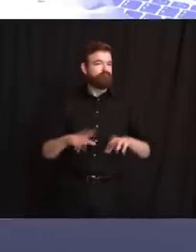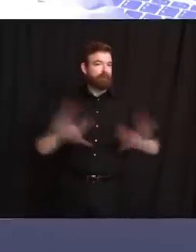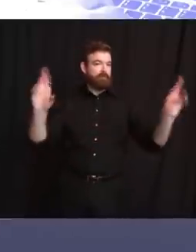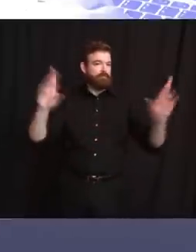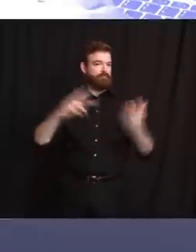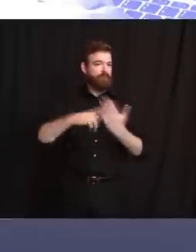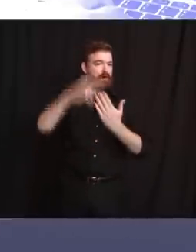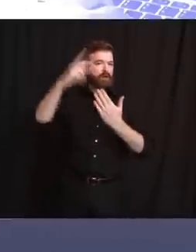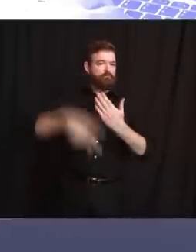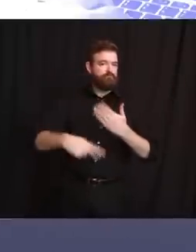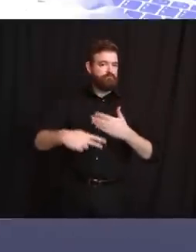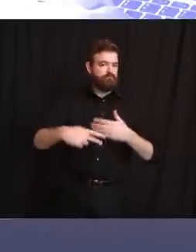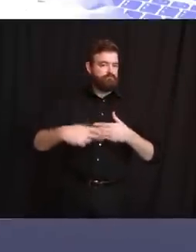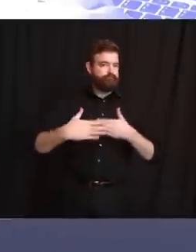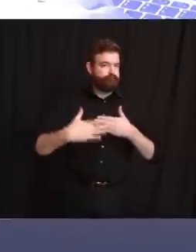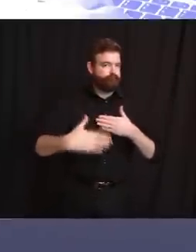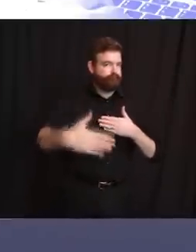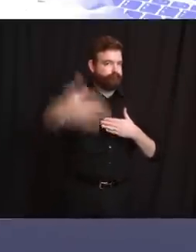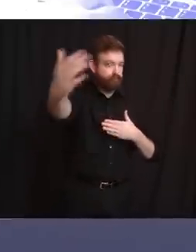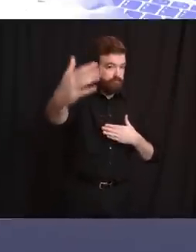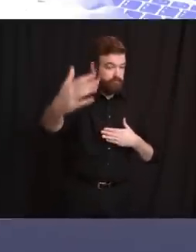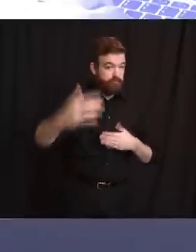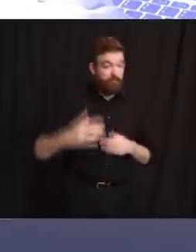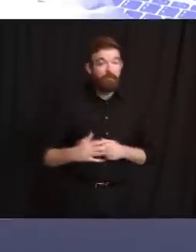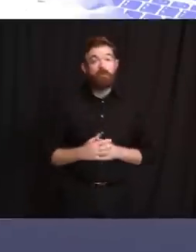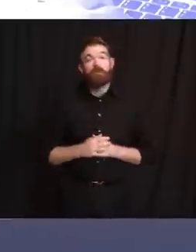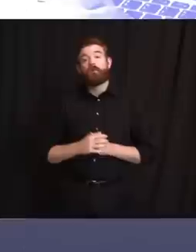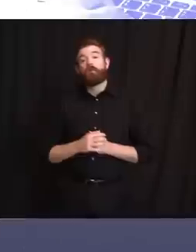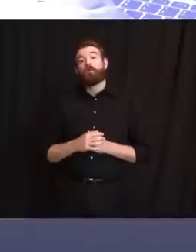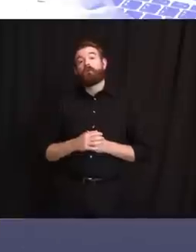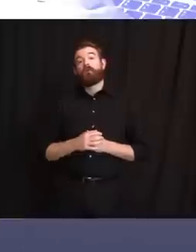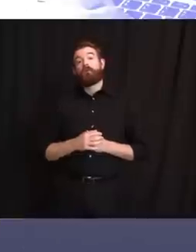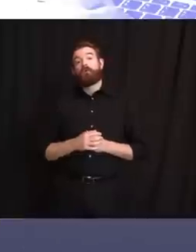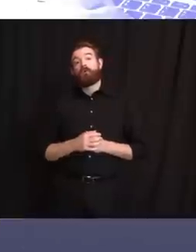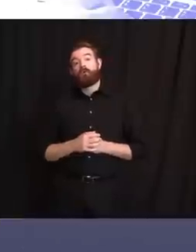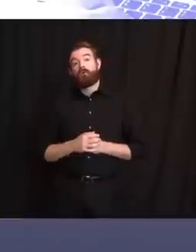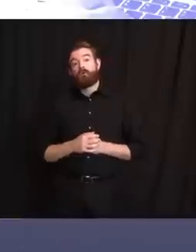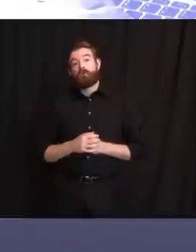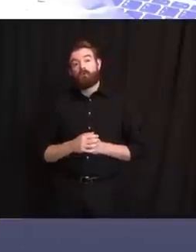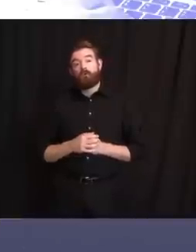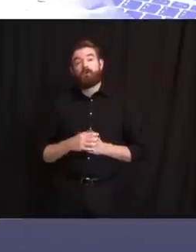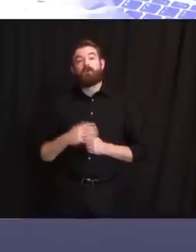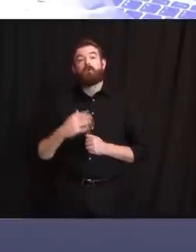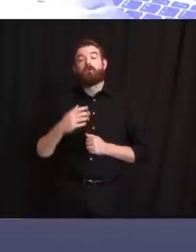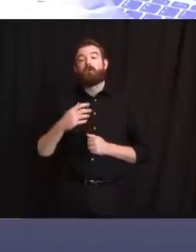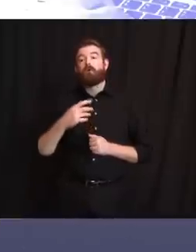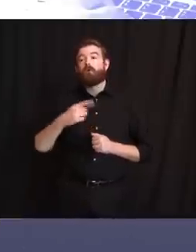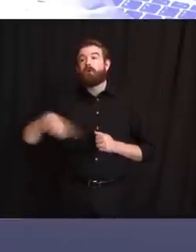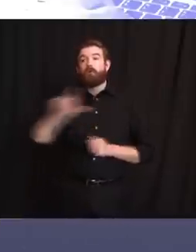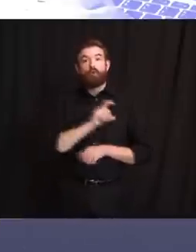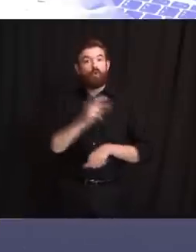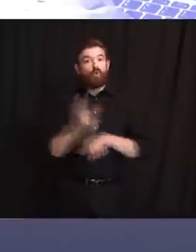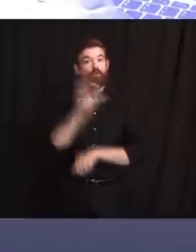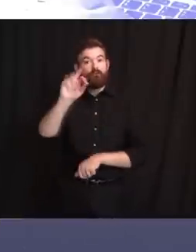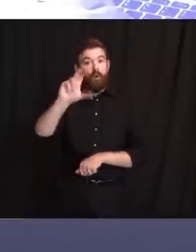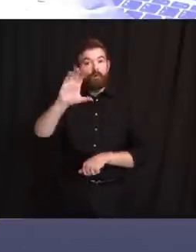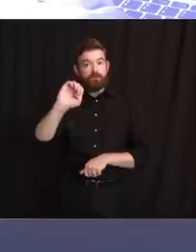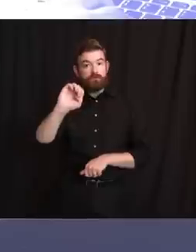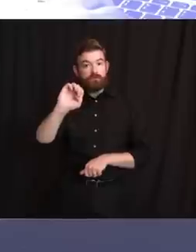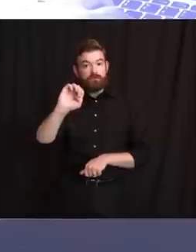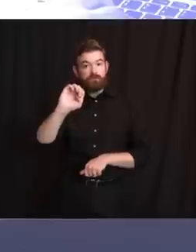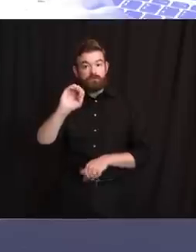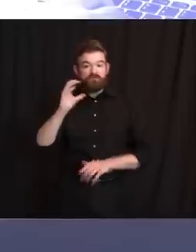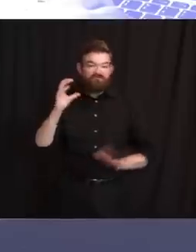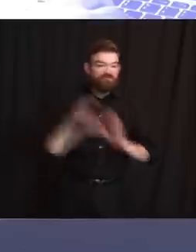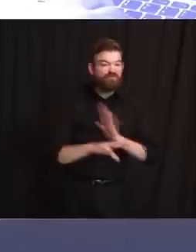use of force database. In December, we also announced that we were going to pilot this database in six towns. Since we